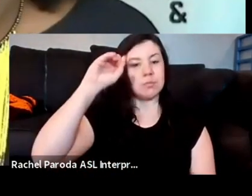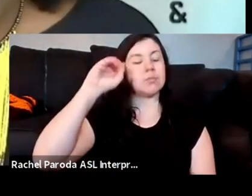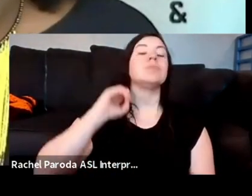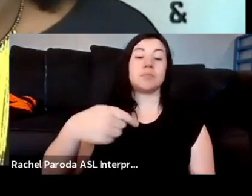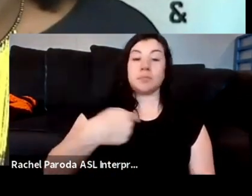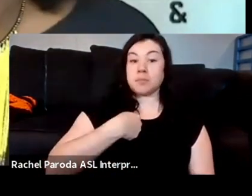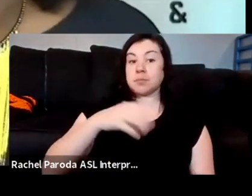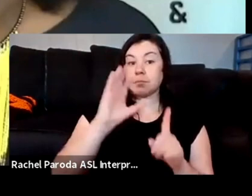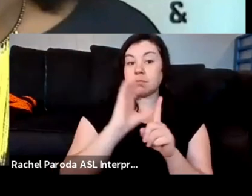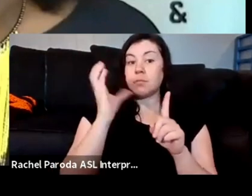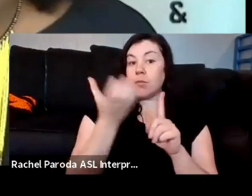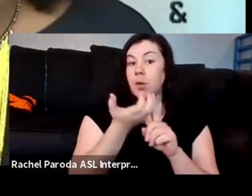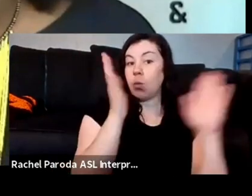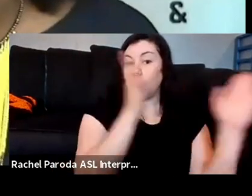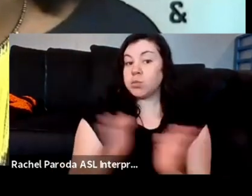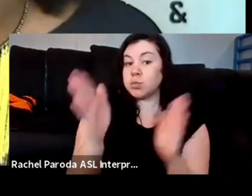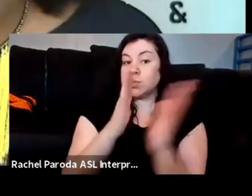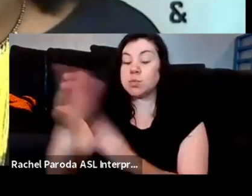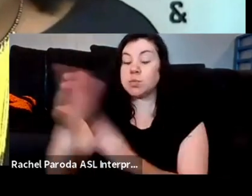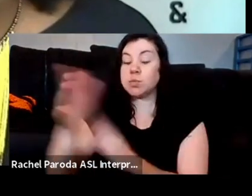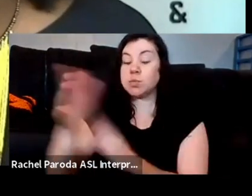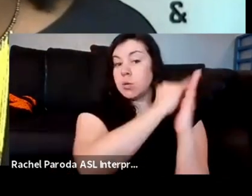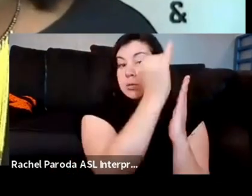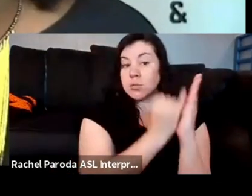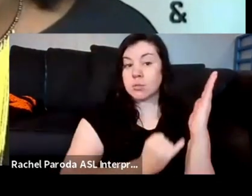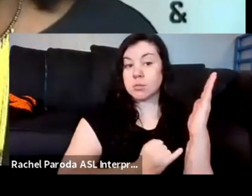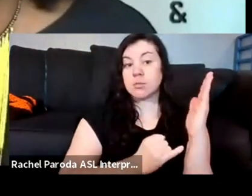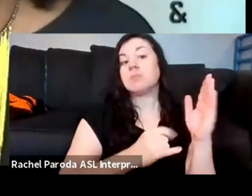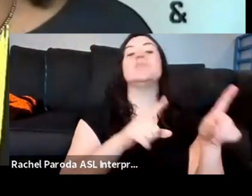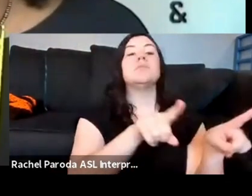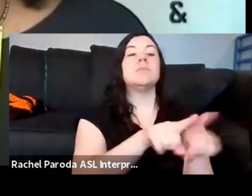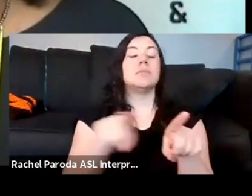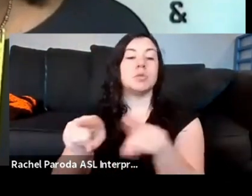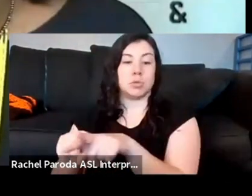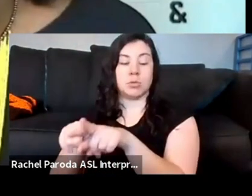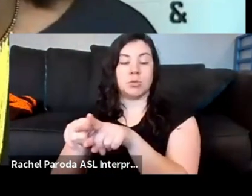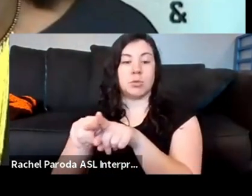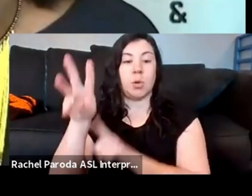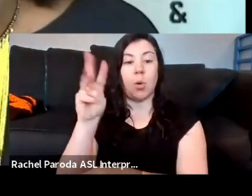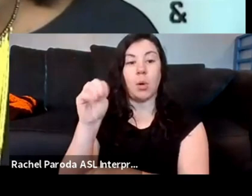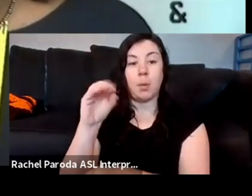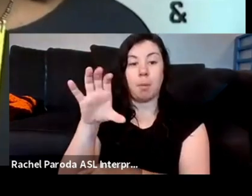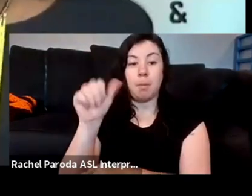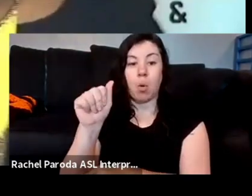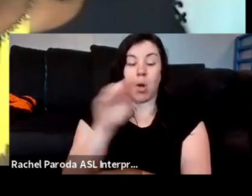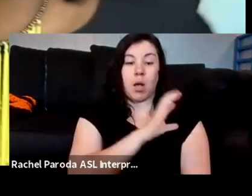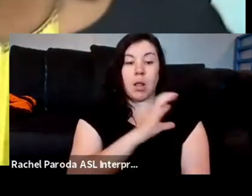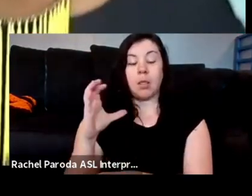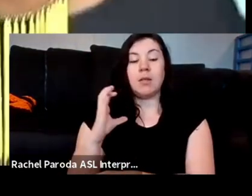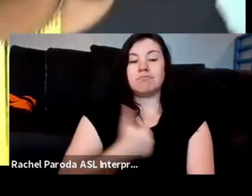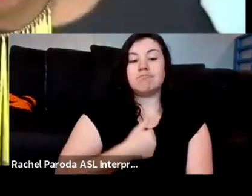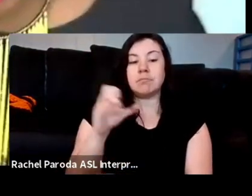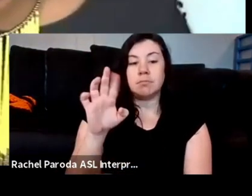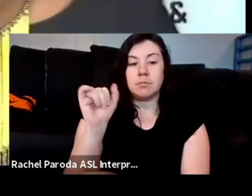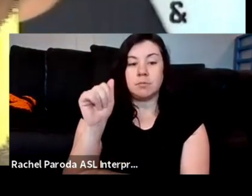organizer in the arts, and I also work as the gun curator in residence at MOCA Cleveland. And some of you may know me